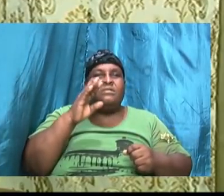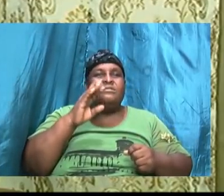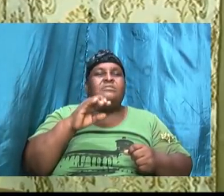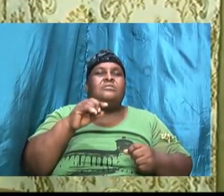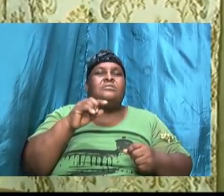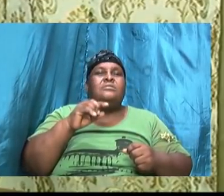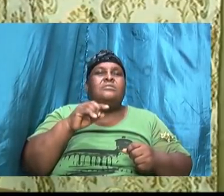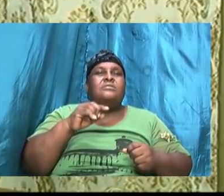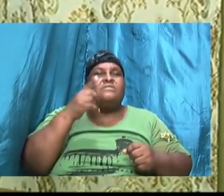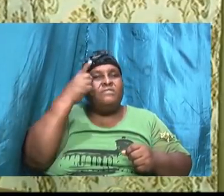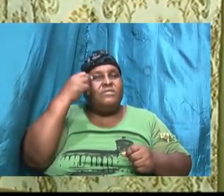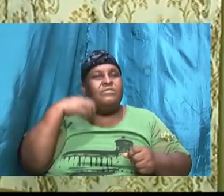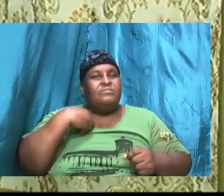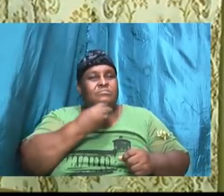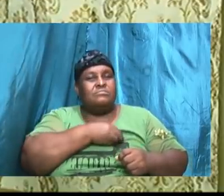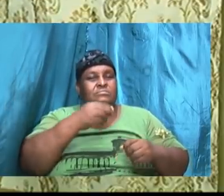life